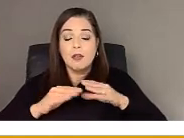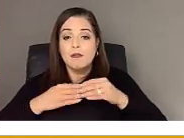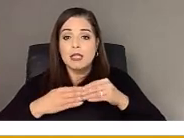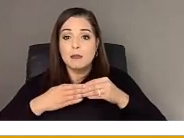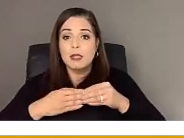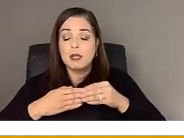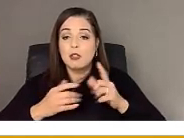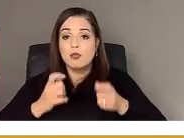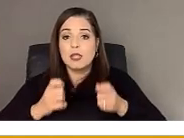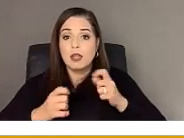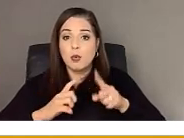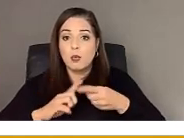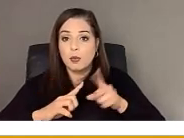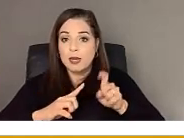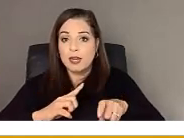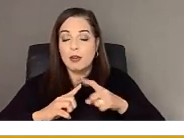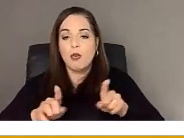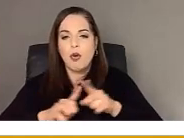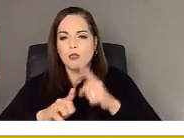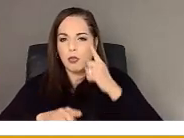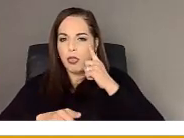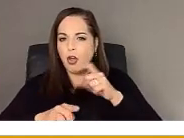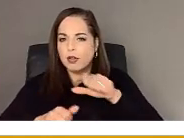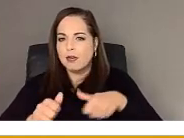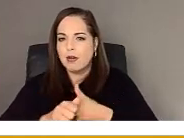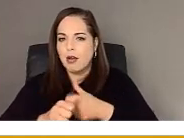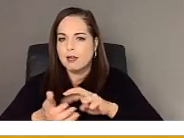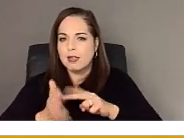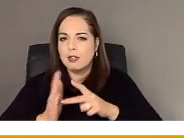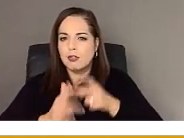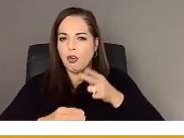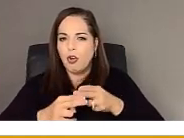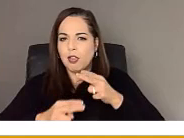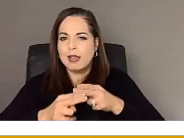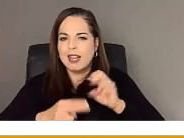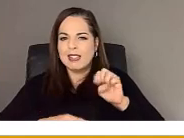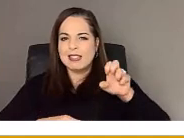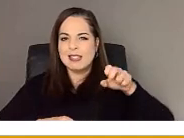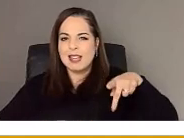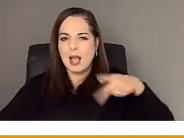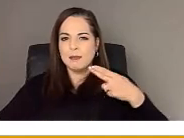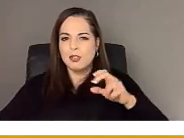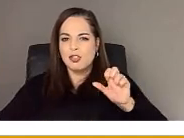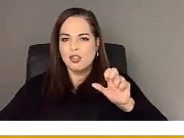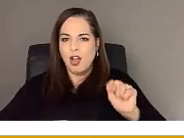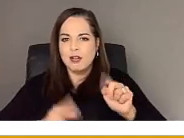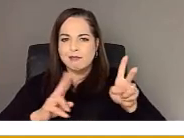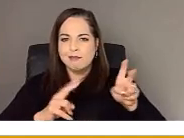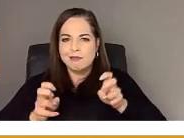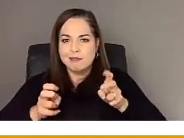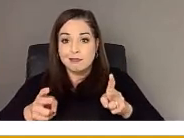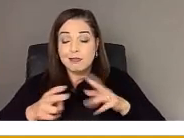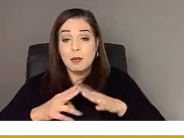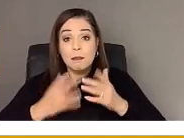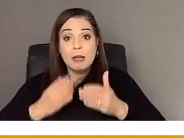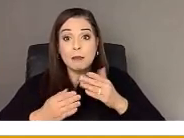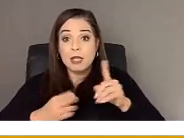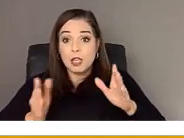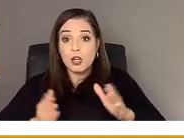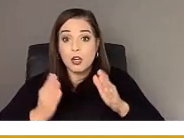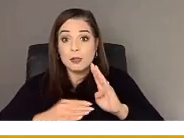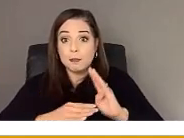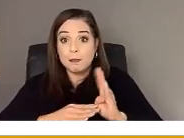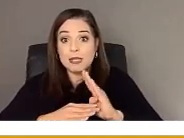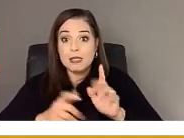We also thought that the connotation of calling them a snapshot might have the potential to encourage busy people to view the videos